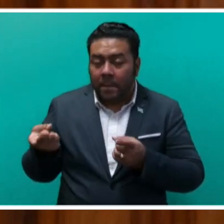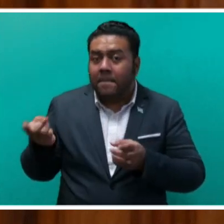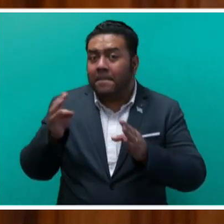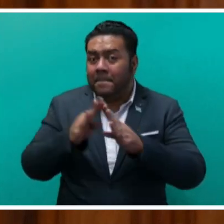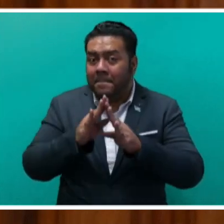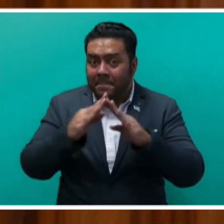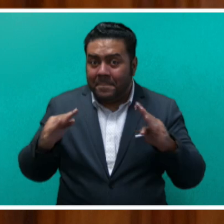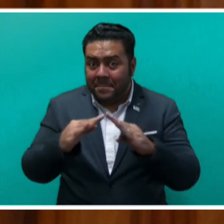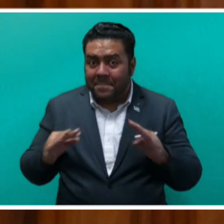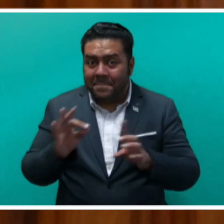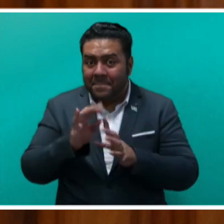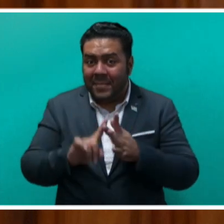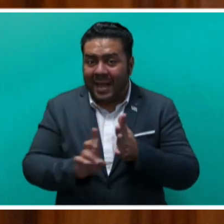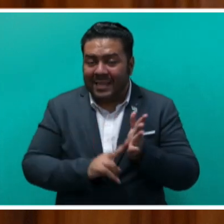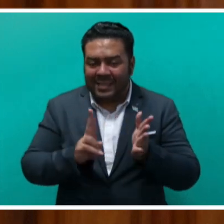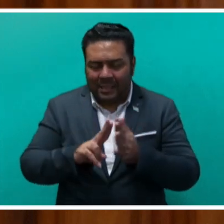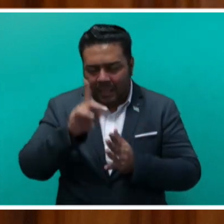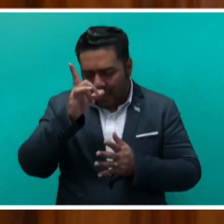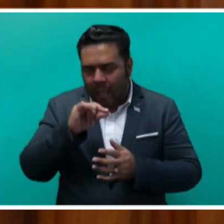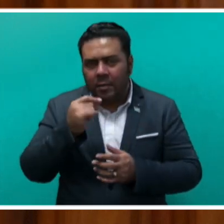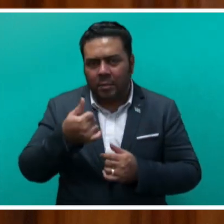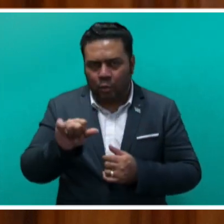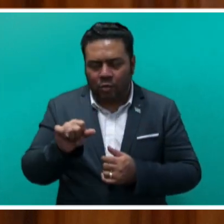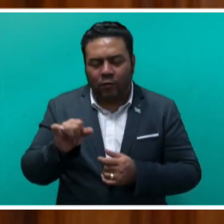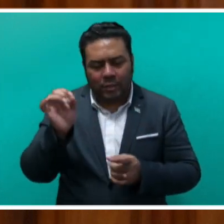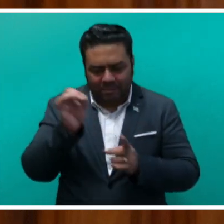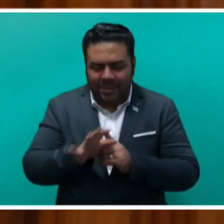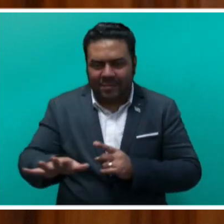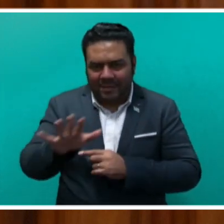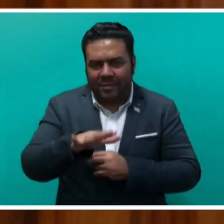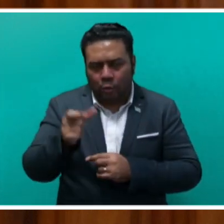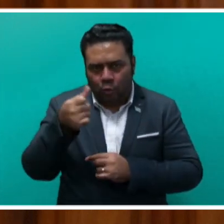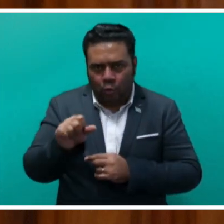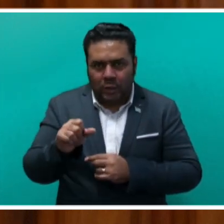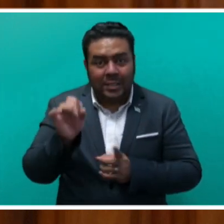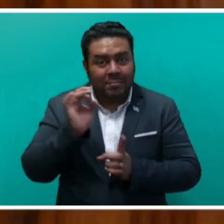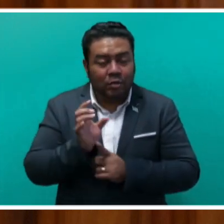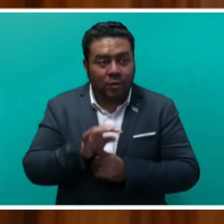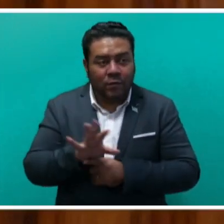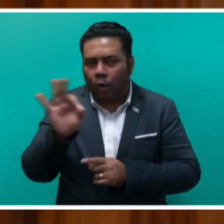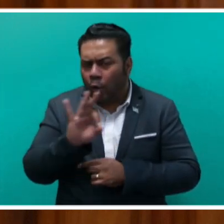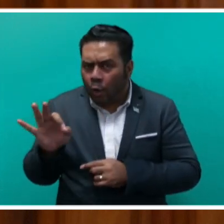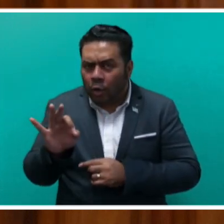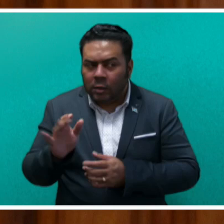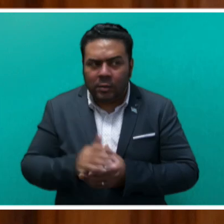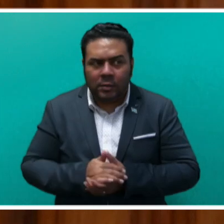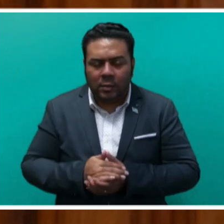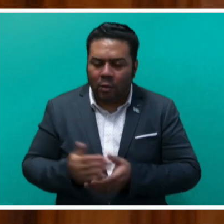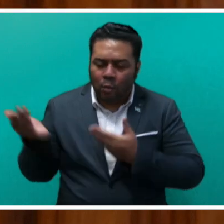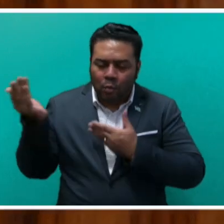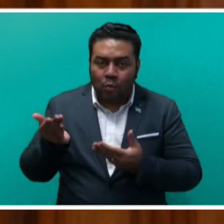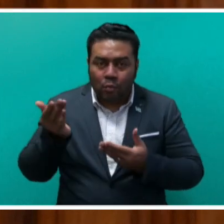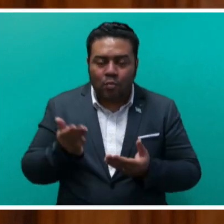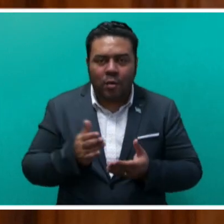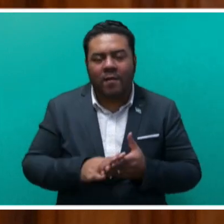can be used without any problems for some specific end-users, especially for non-load bearing and